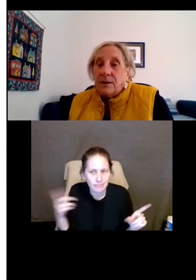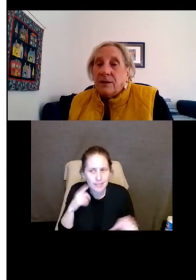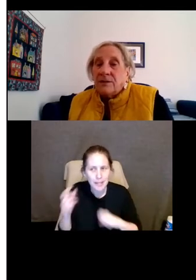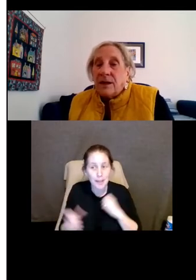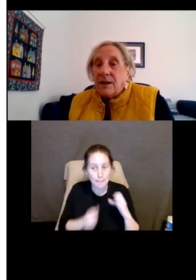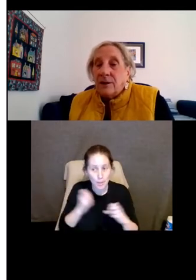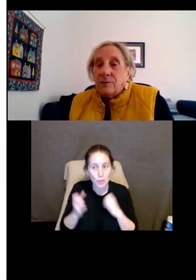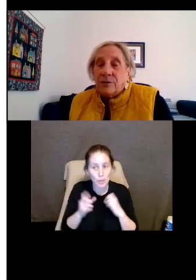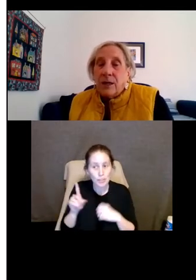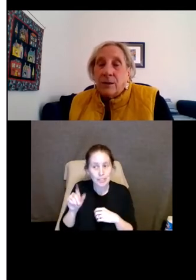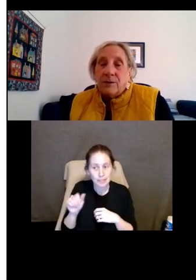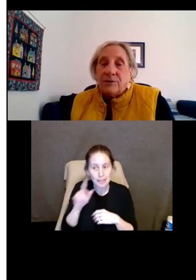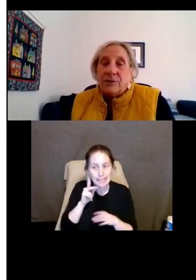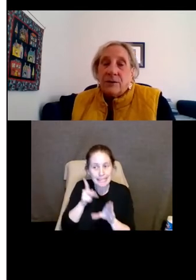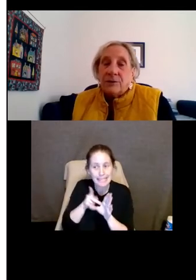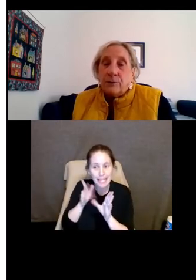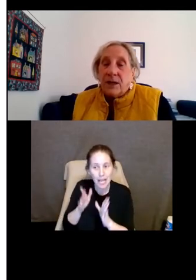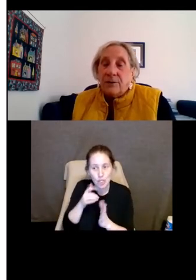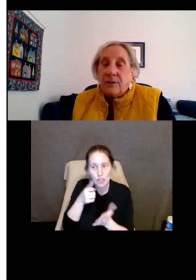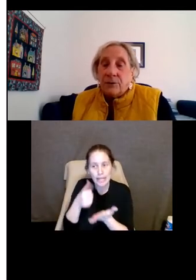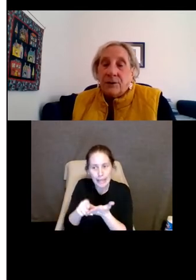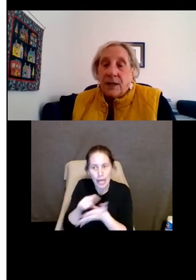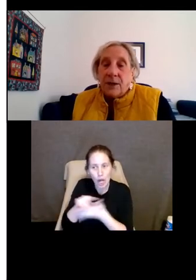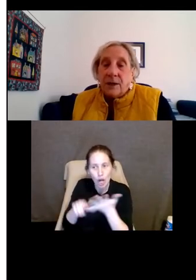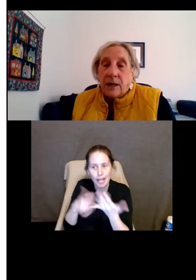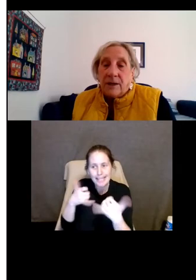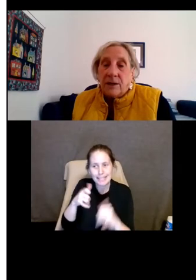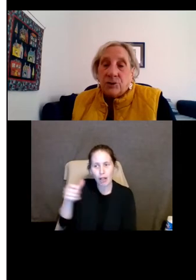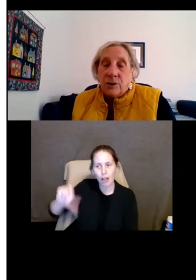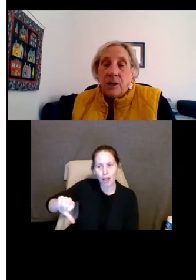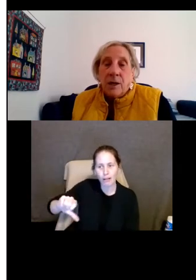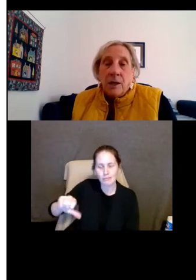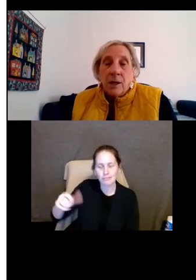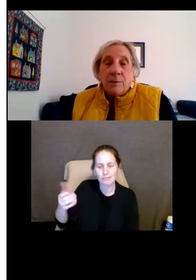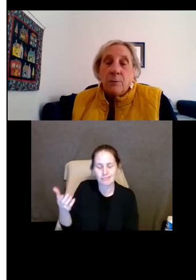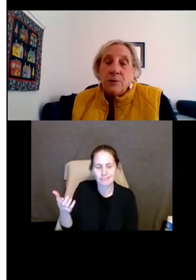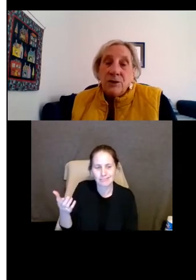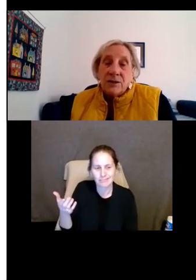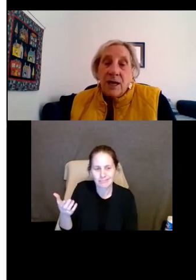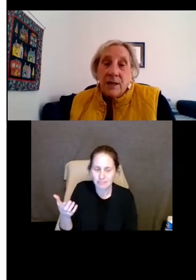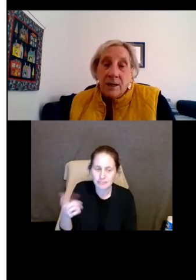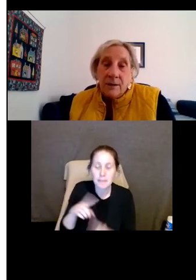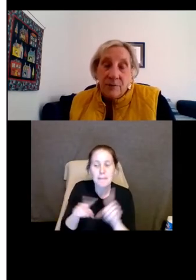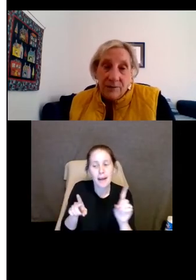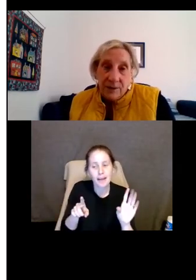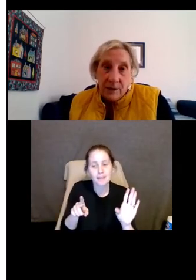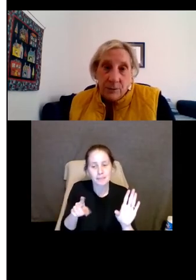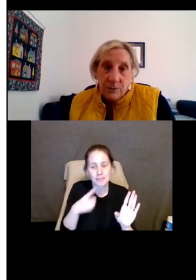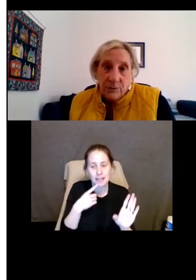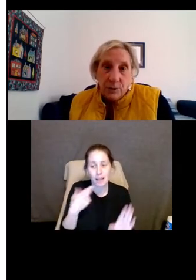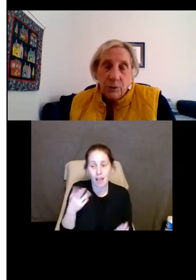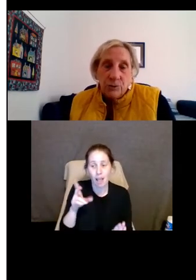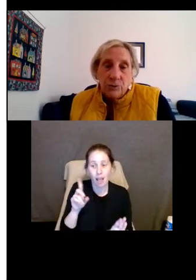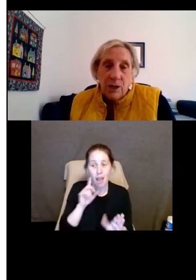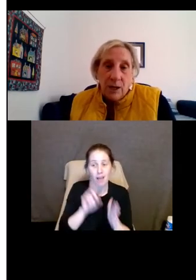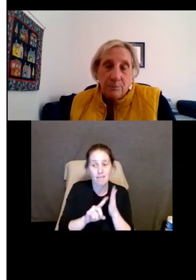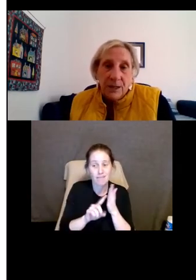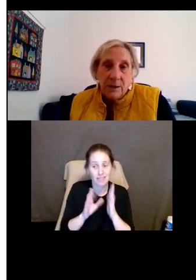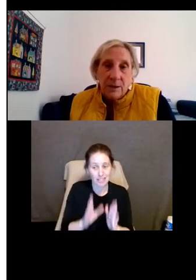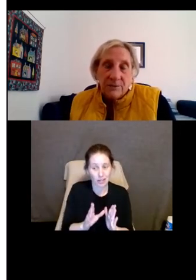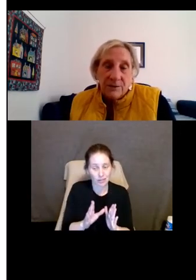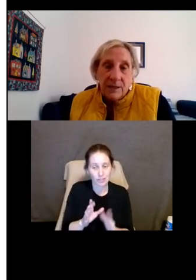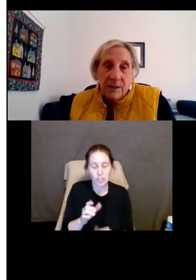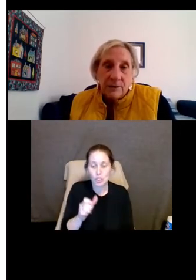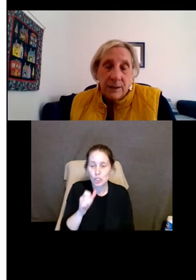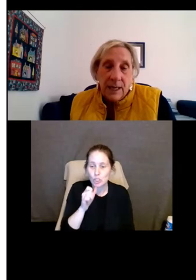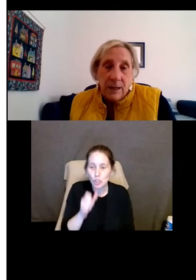disability and a psychiatrist letter and still turned down the accommodation. But I will just say HUD investigators, you should not